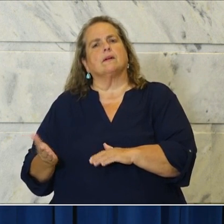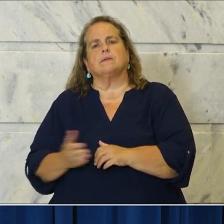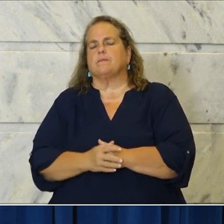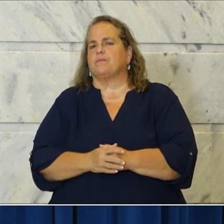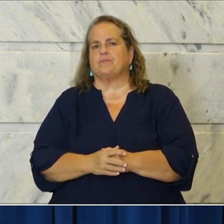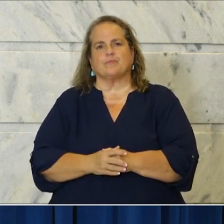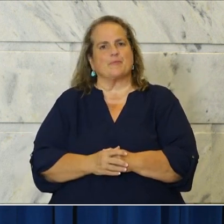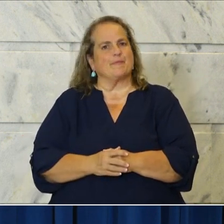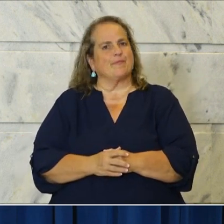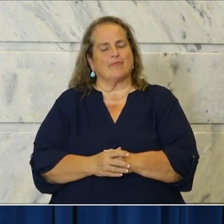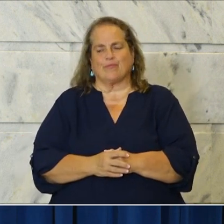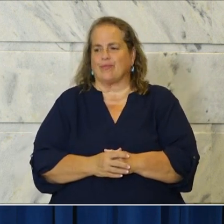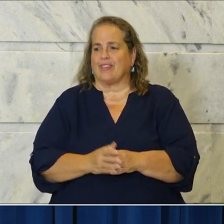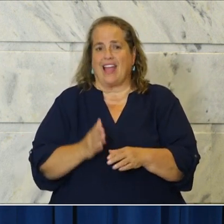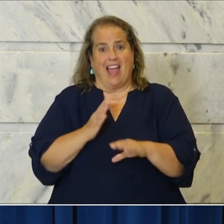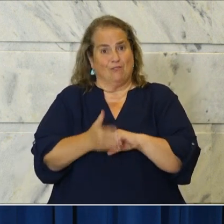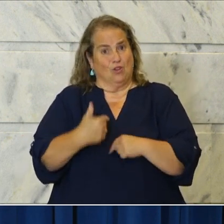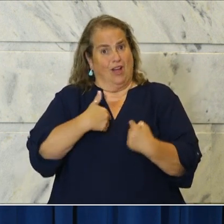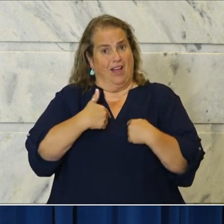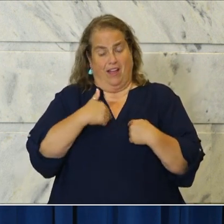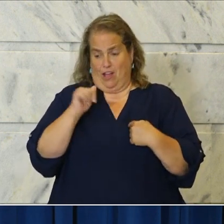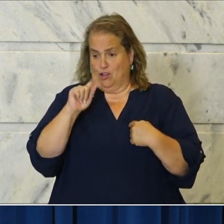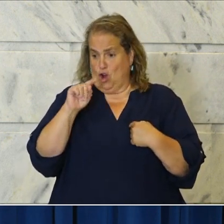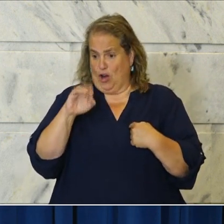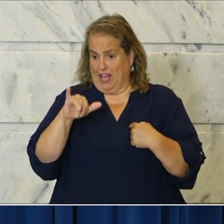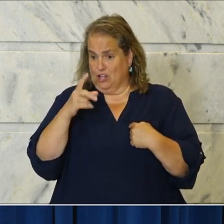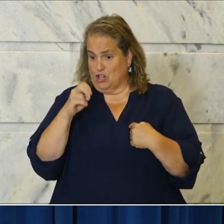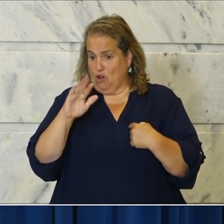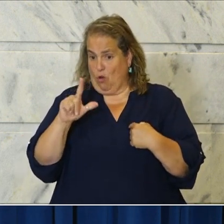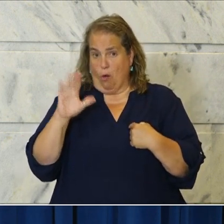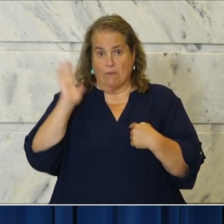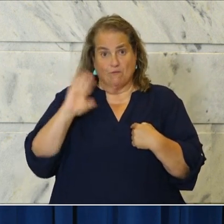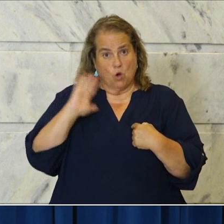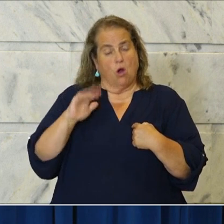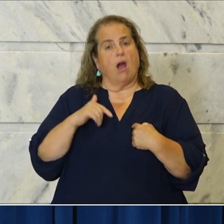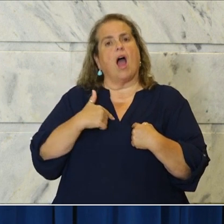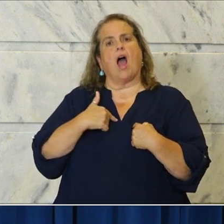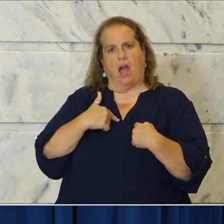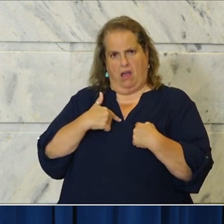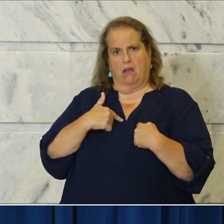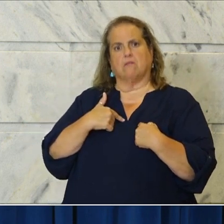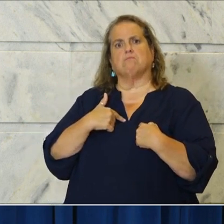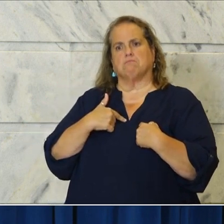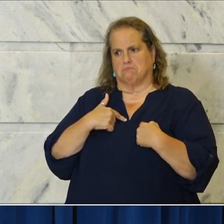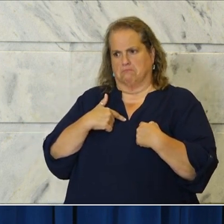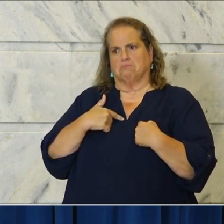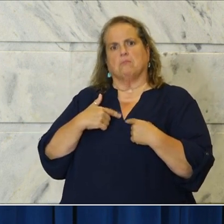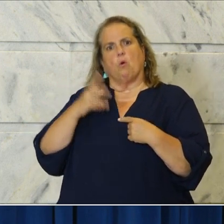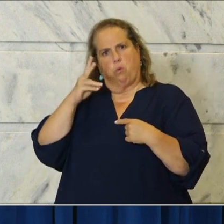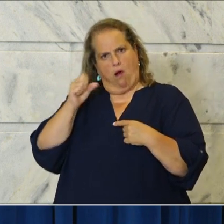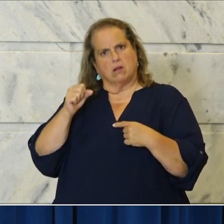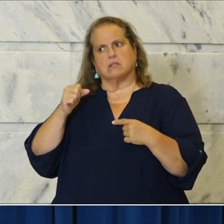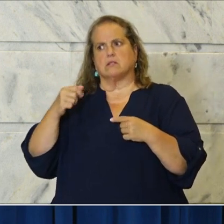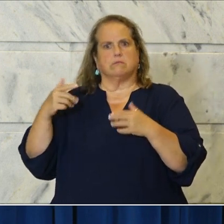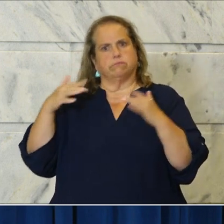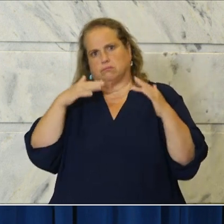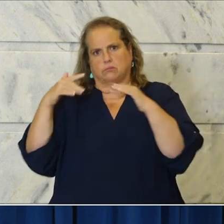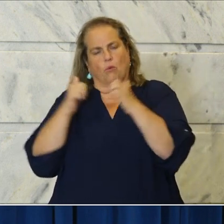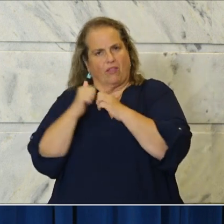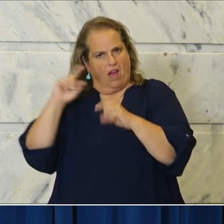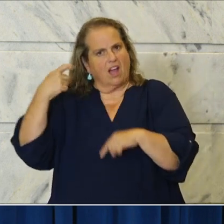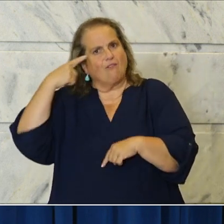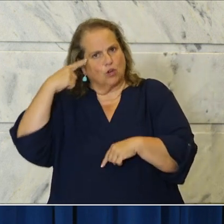After be an attorney general and being involved with with the governor some disputes. It's it's something I never wanted. I don't want to go back and forth